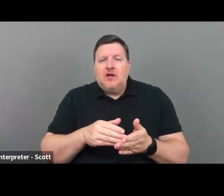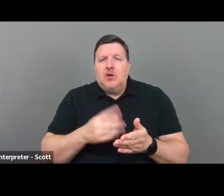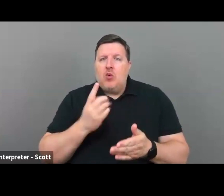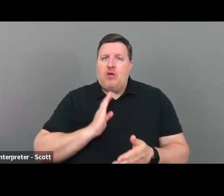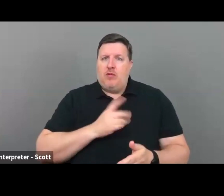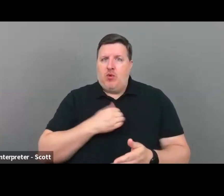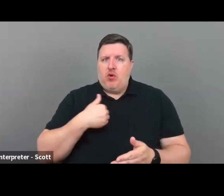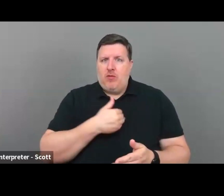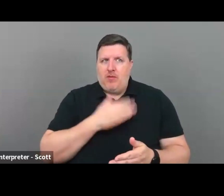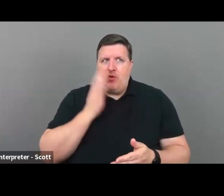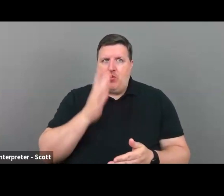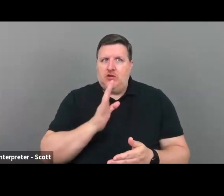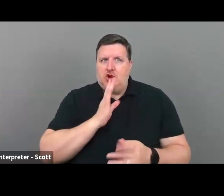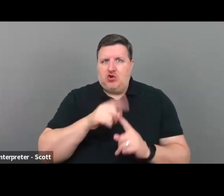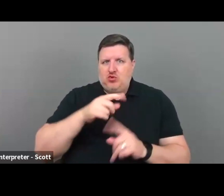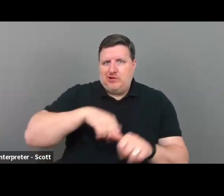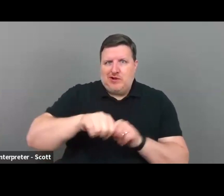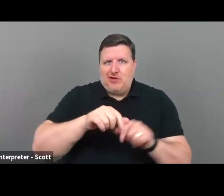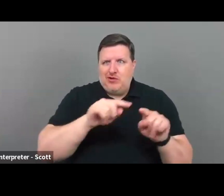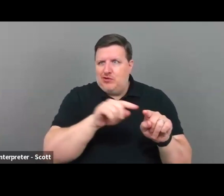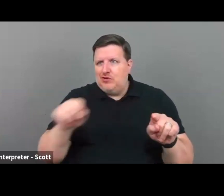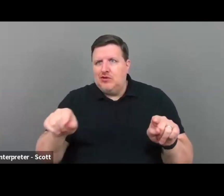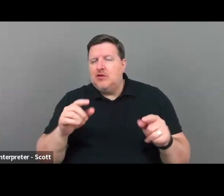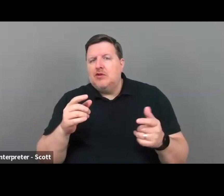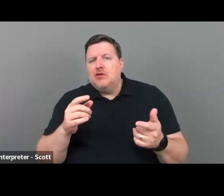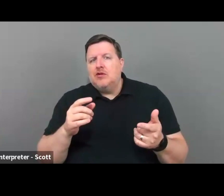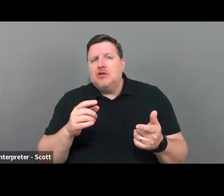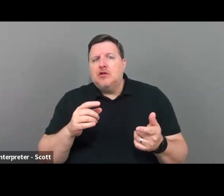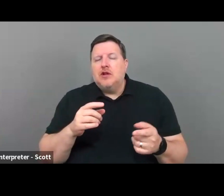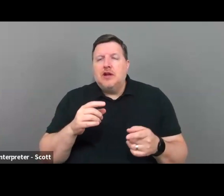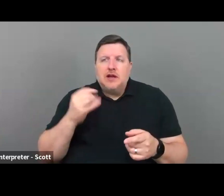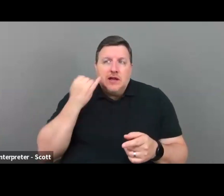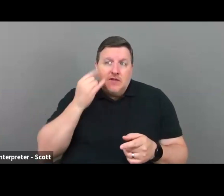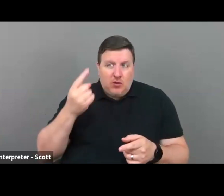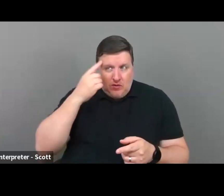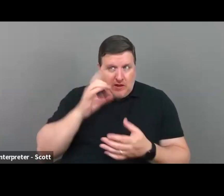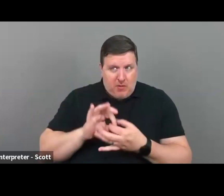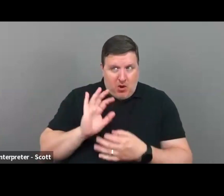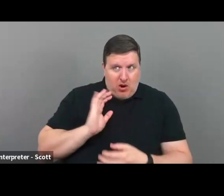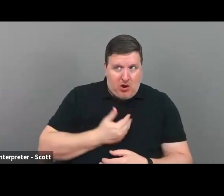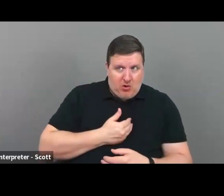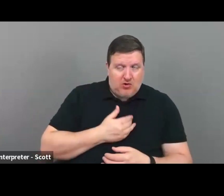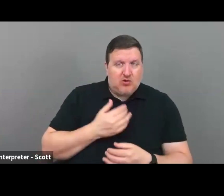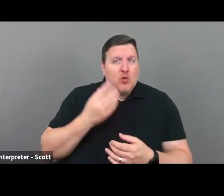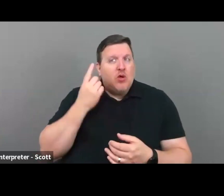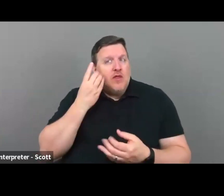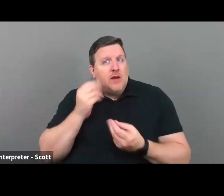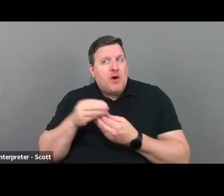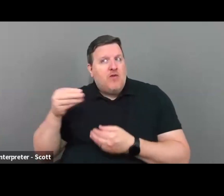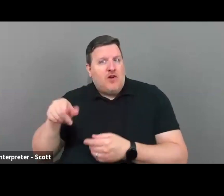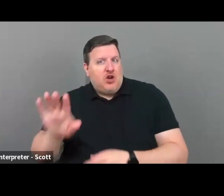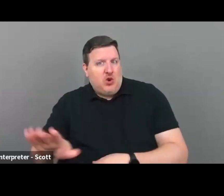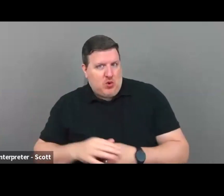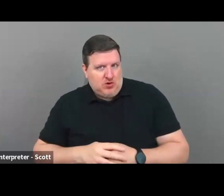will say to another board member at a different organization, Hey, if you think about ours, we'll think about yours. Um,